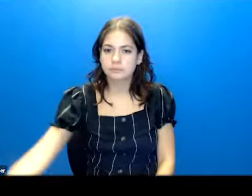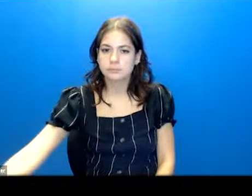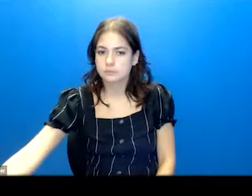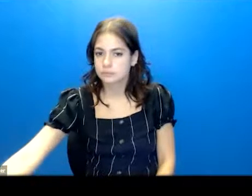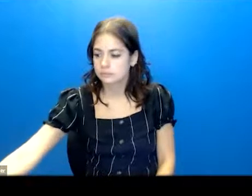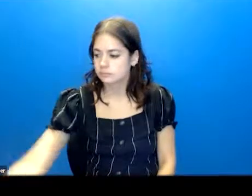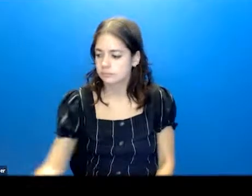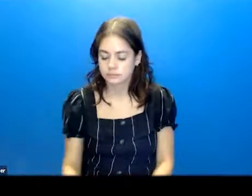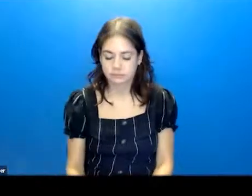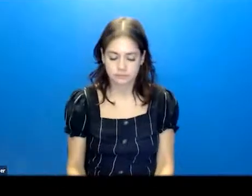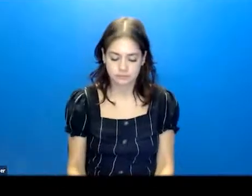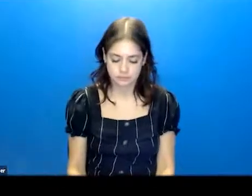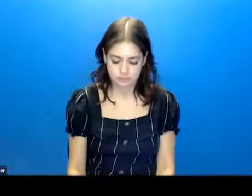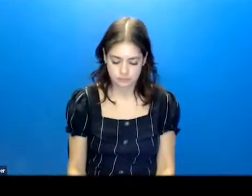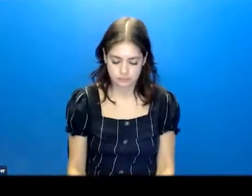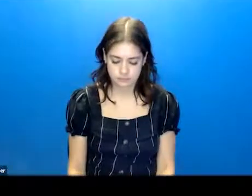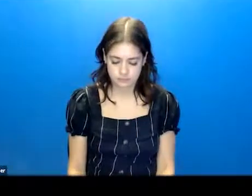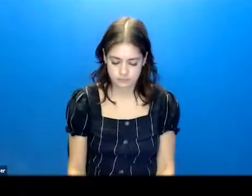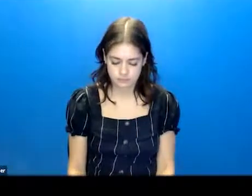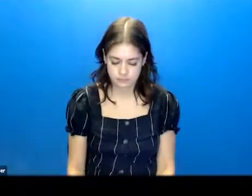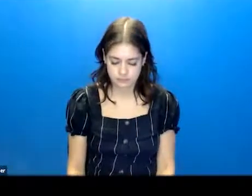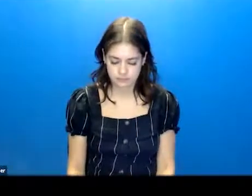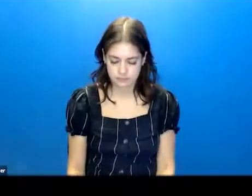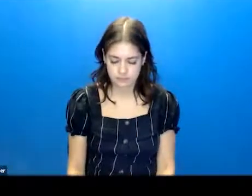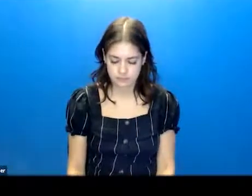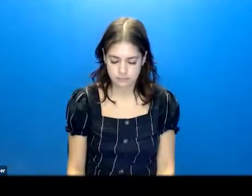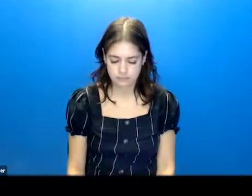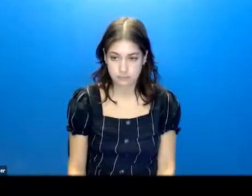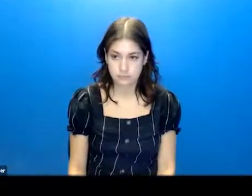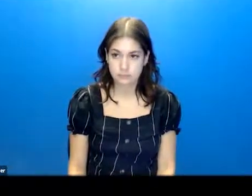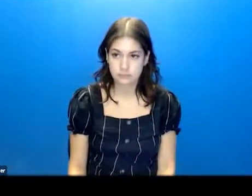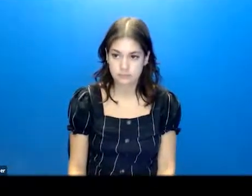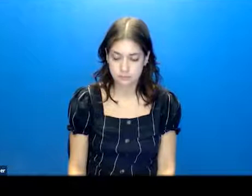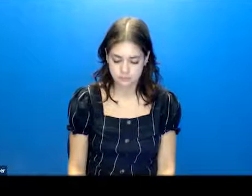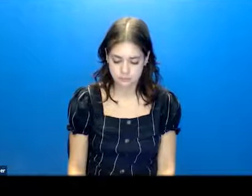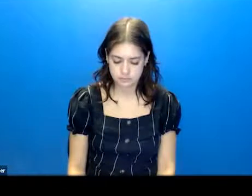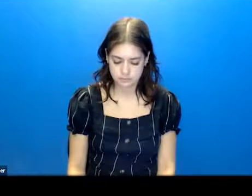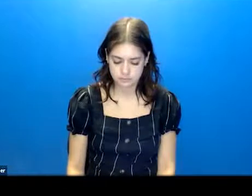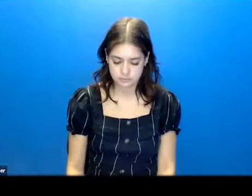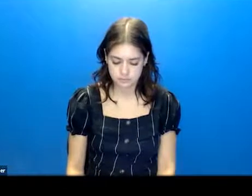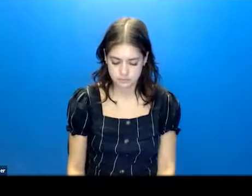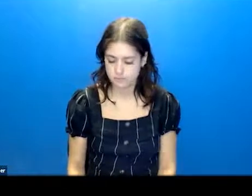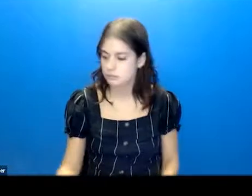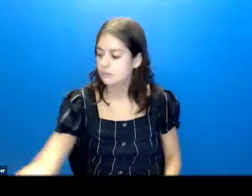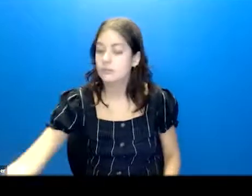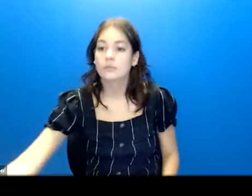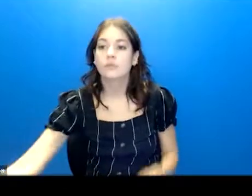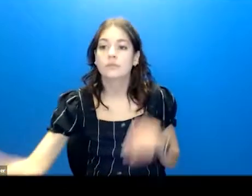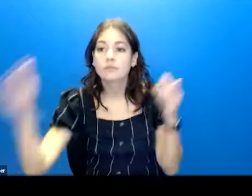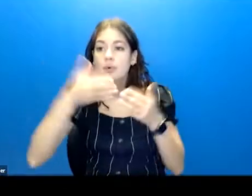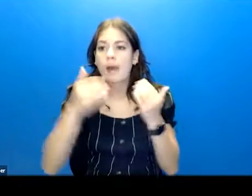All right. So now let's focus in on how we assess suicide risk.